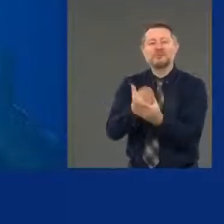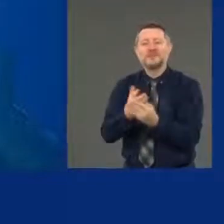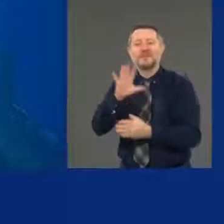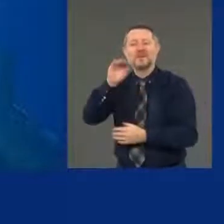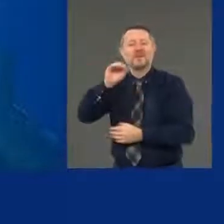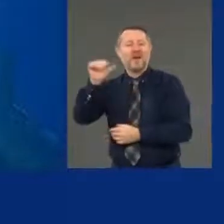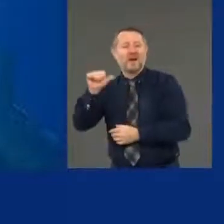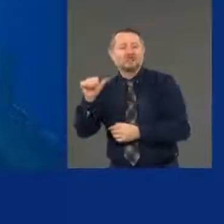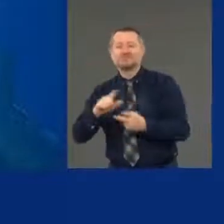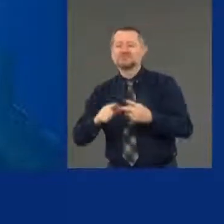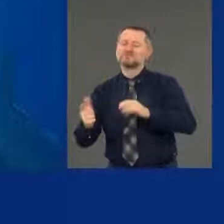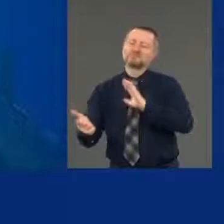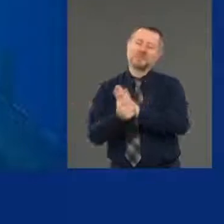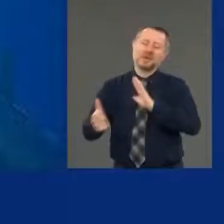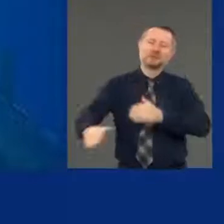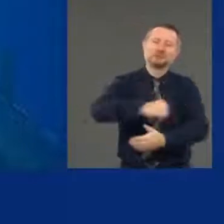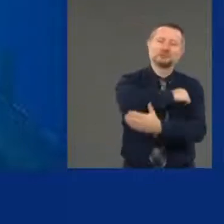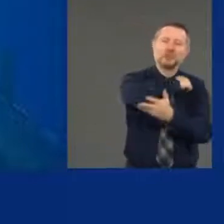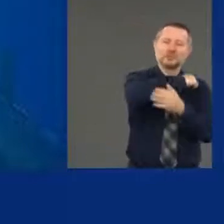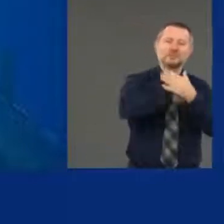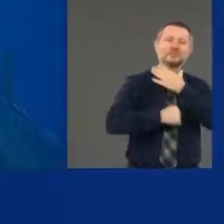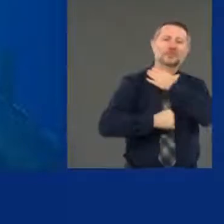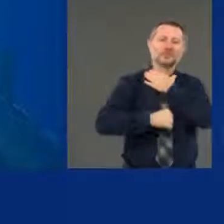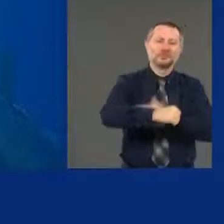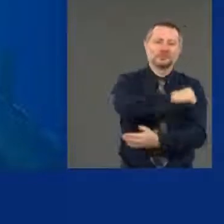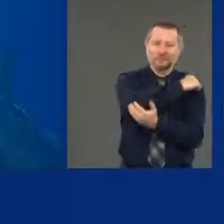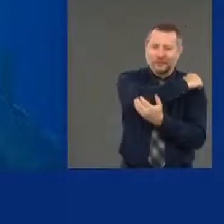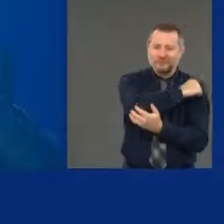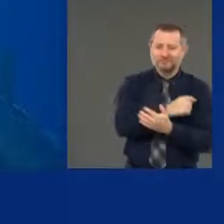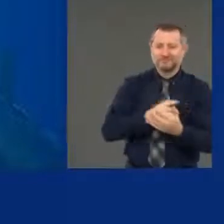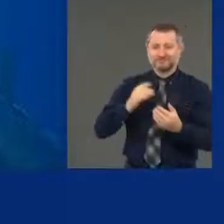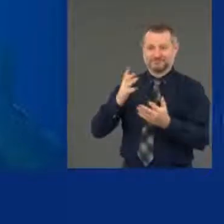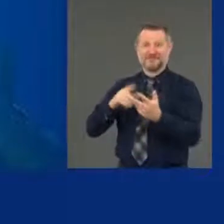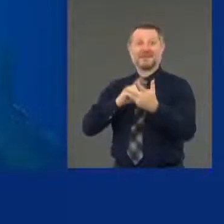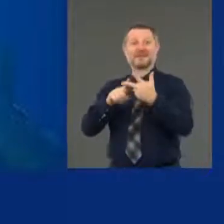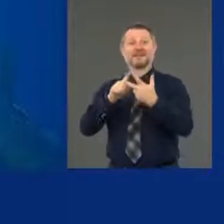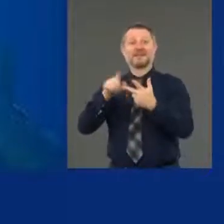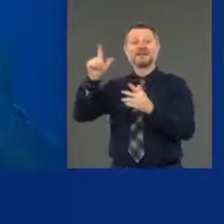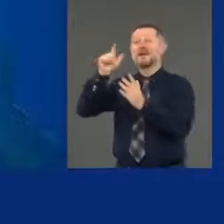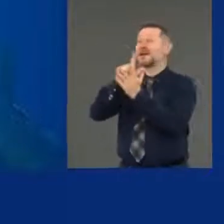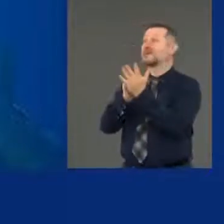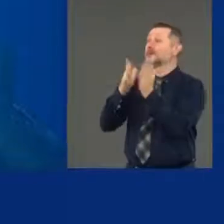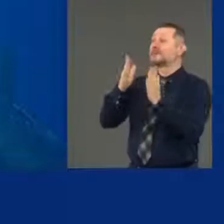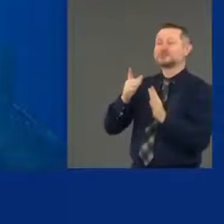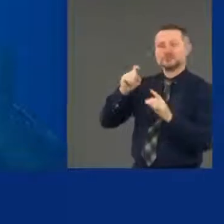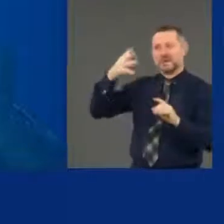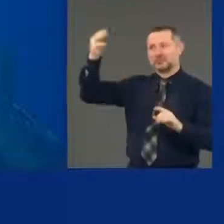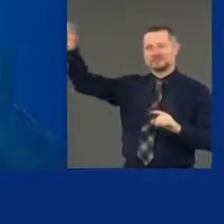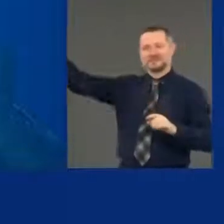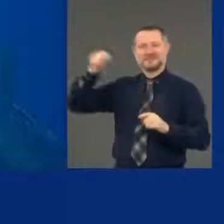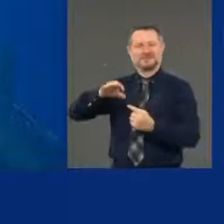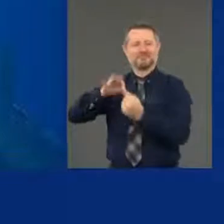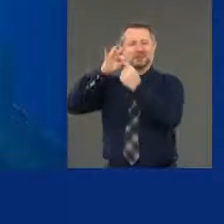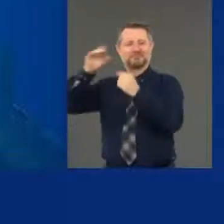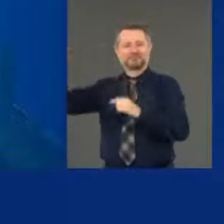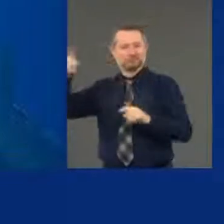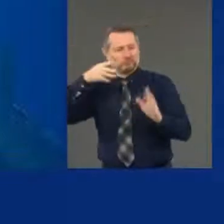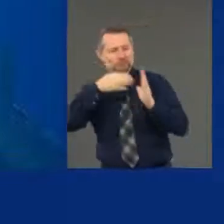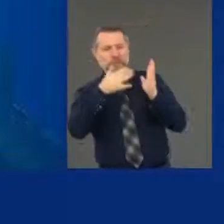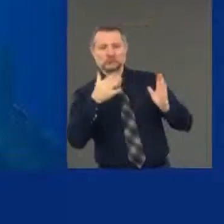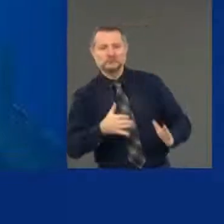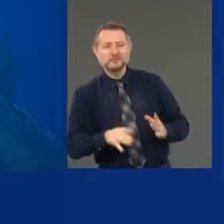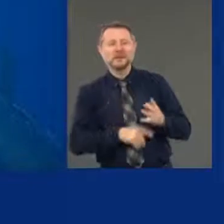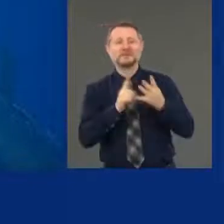authority as a special prosecutor, punishing false race-based 9-11